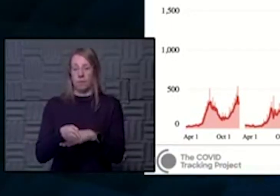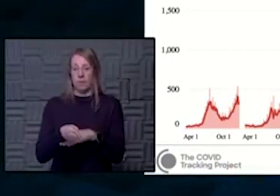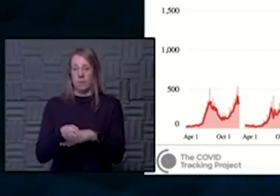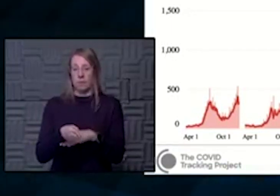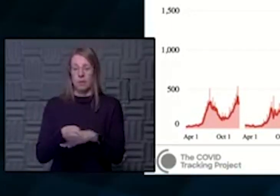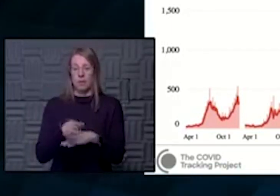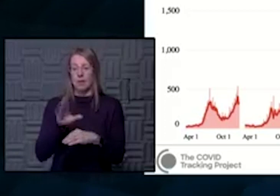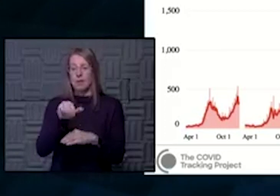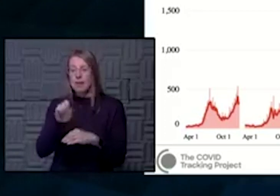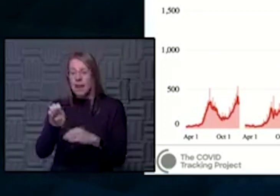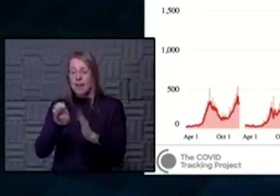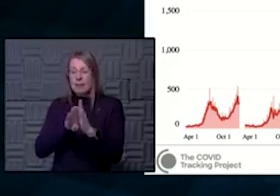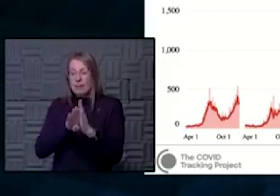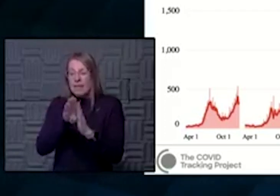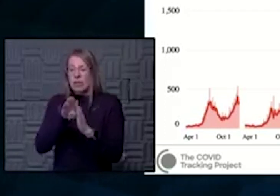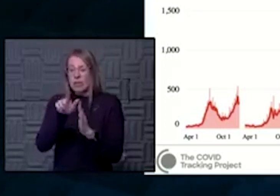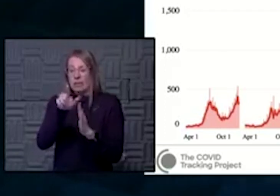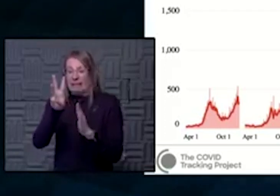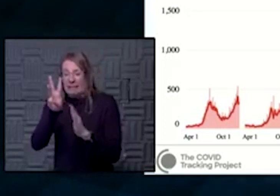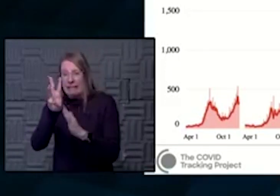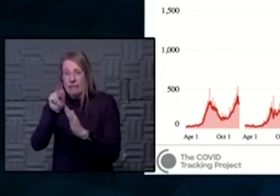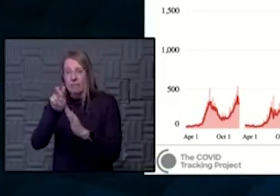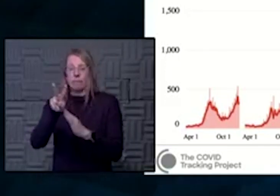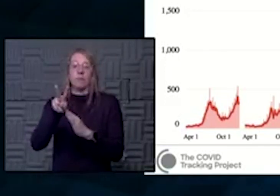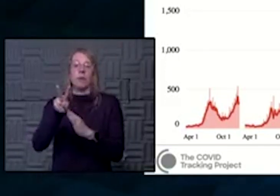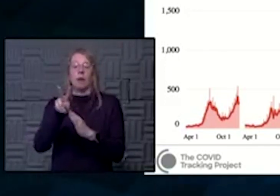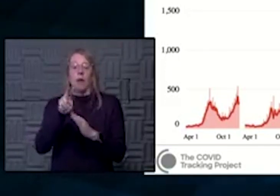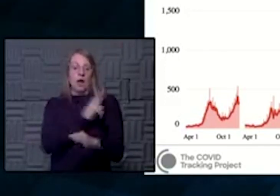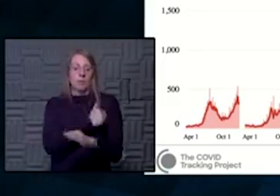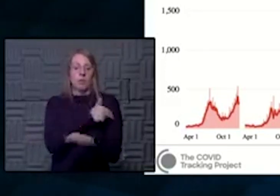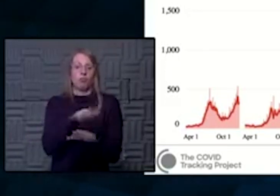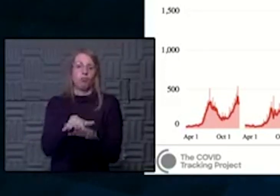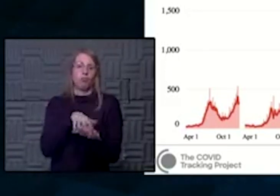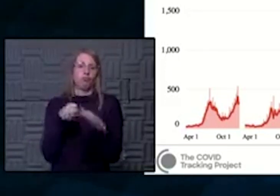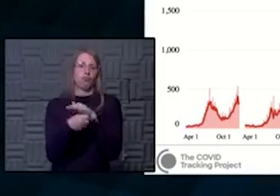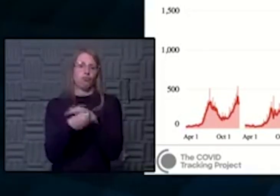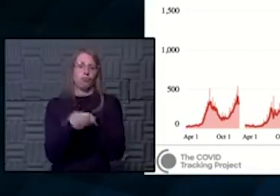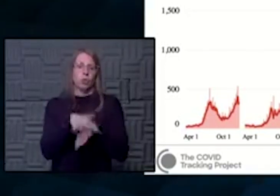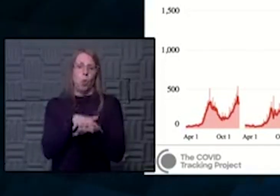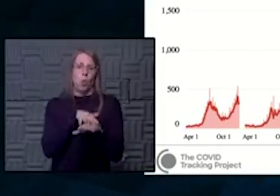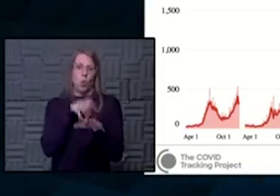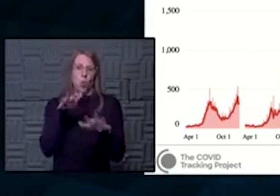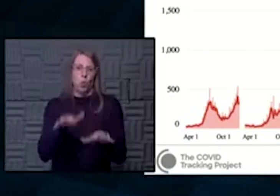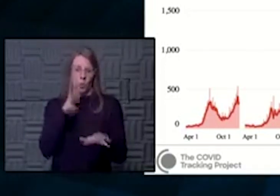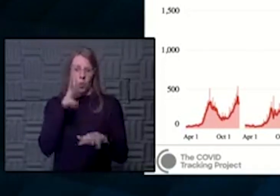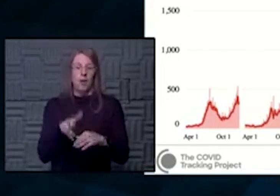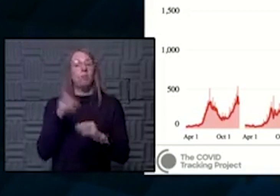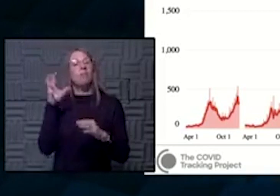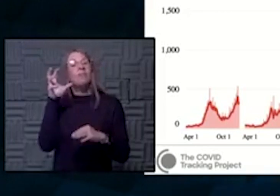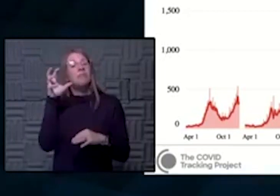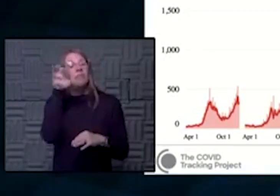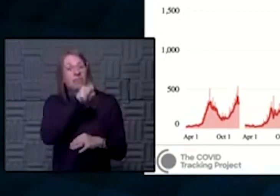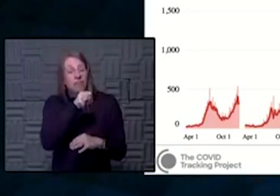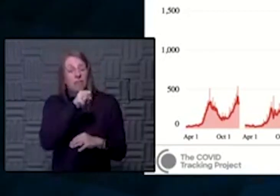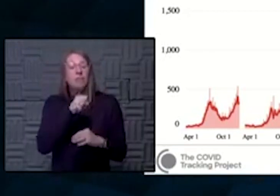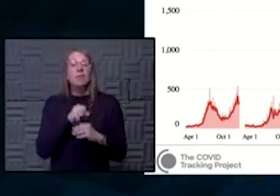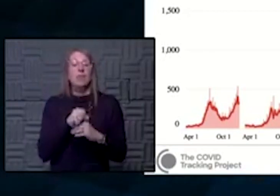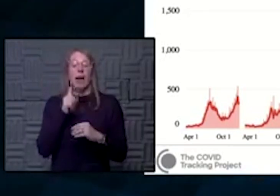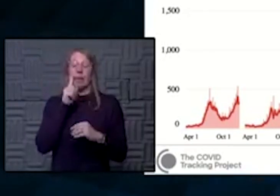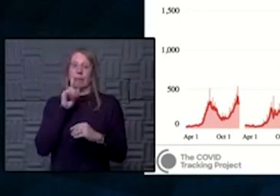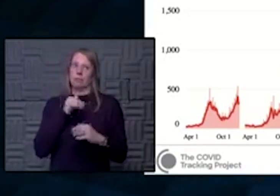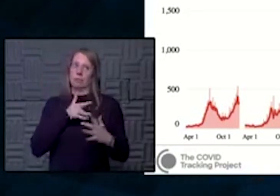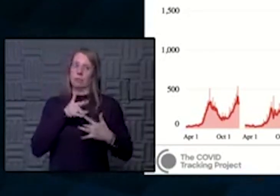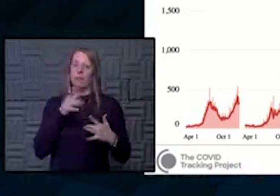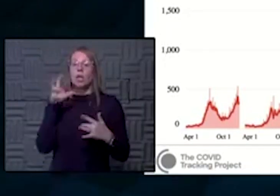case peak on the 26th before hospitalizations would start to slow. And that's assuming, which I think is a concern,